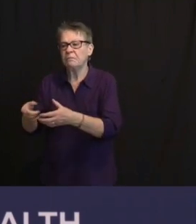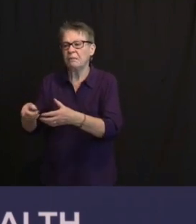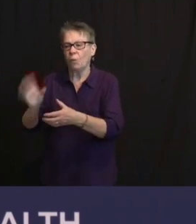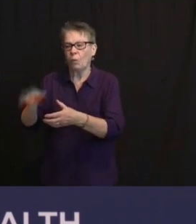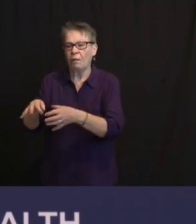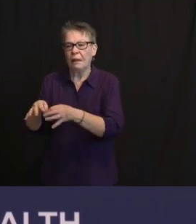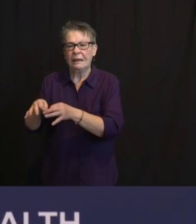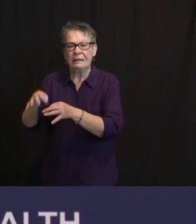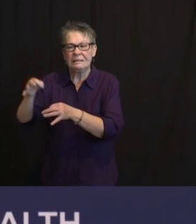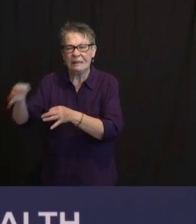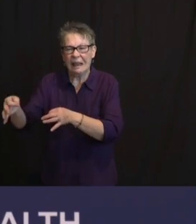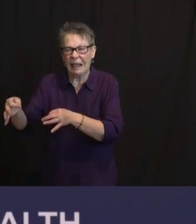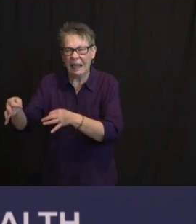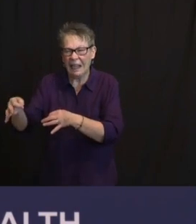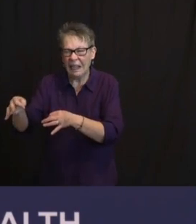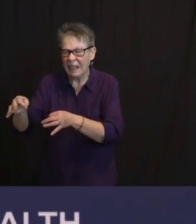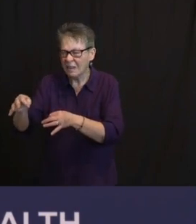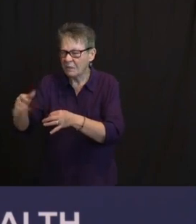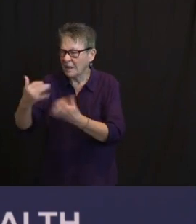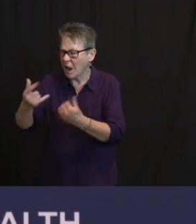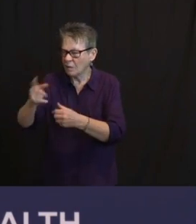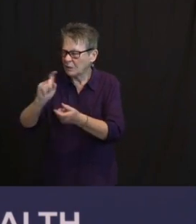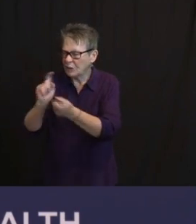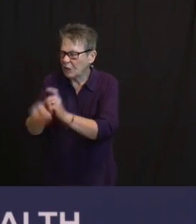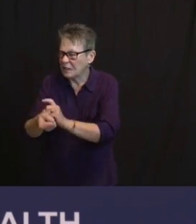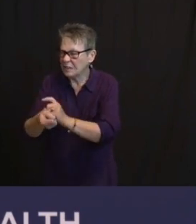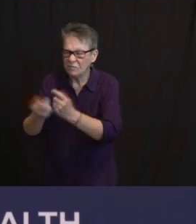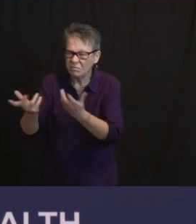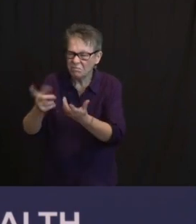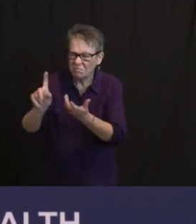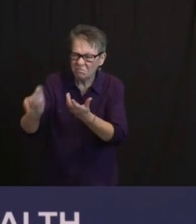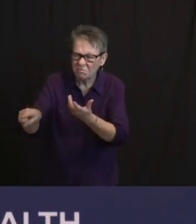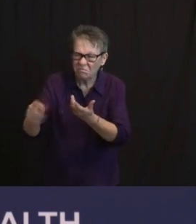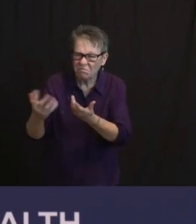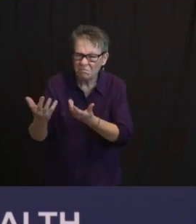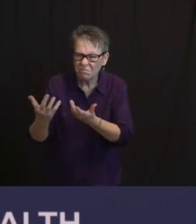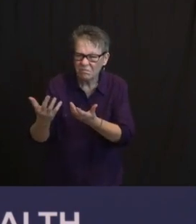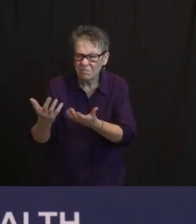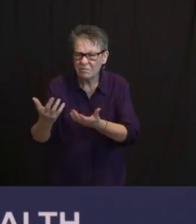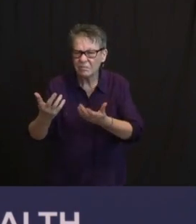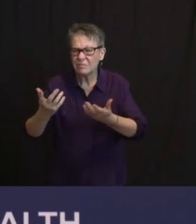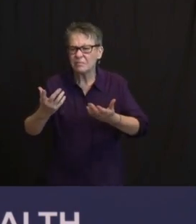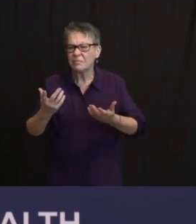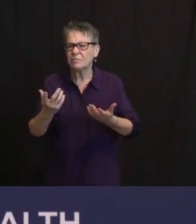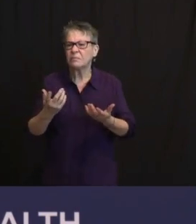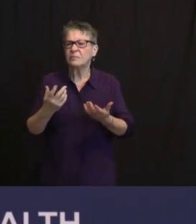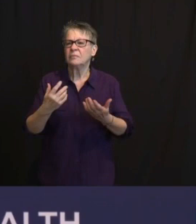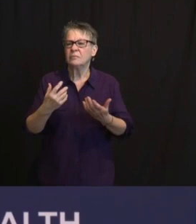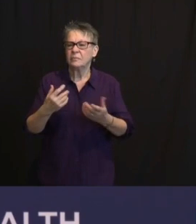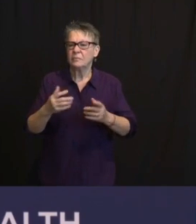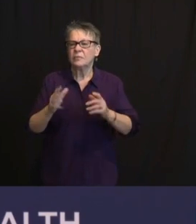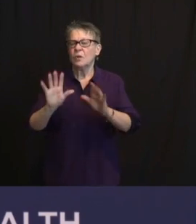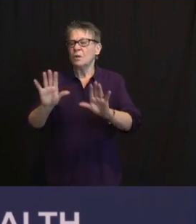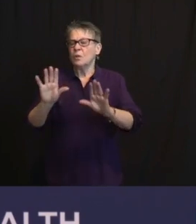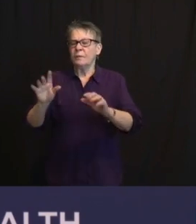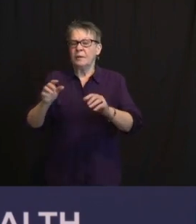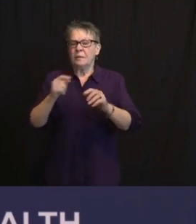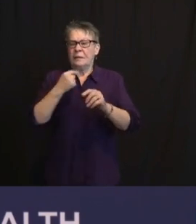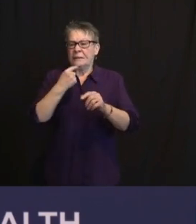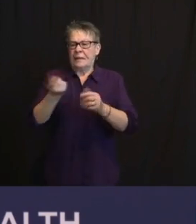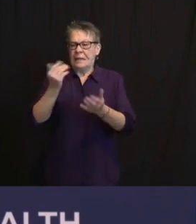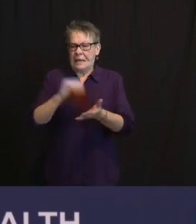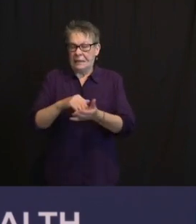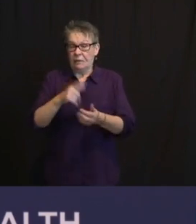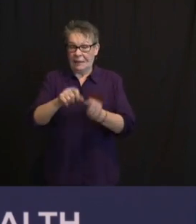THANK YOU, ELISE. WE HAD SOME SERIOUS, AND JUDY KNOWS THIS, FIRST OF I'M GOING TO, STATE'S REGISTRATION SITE